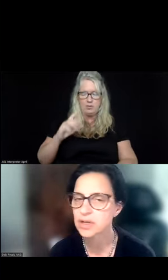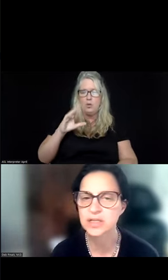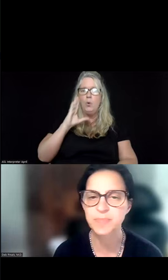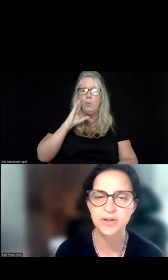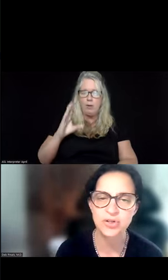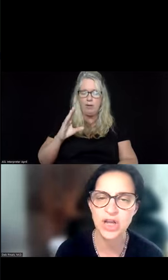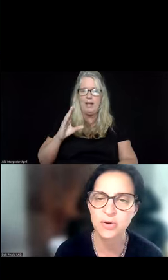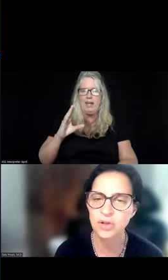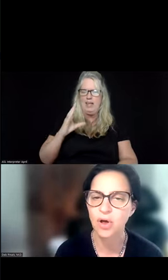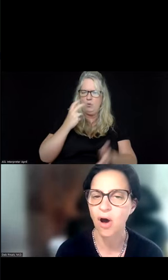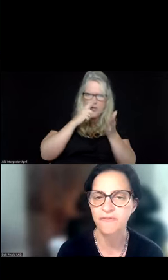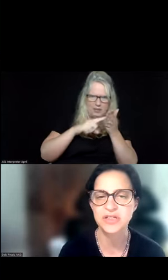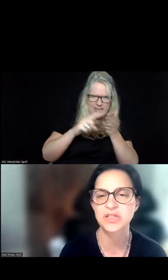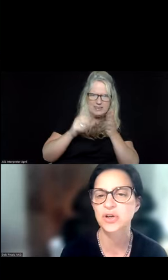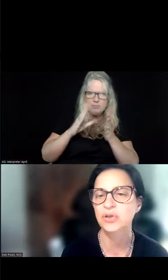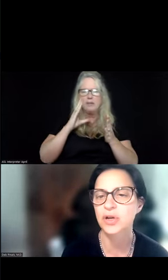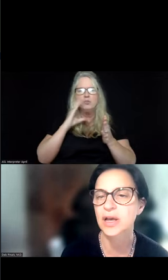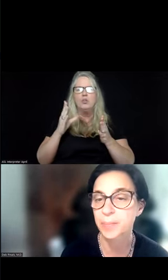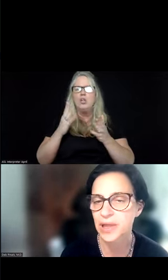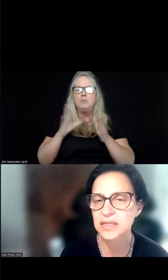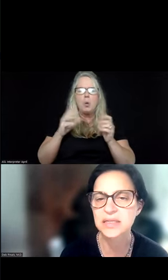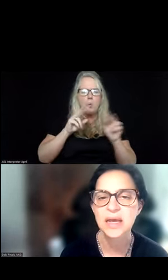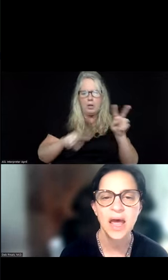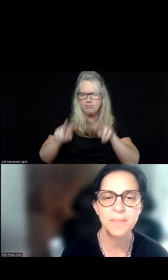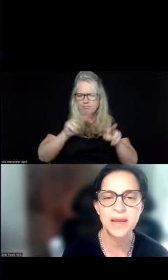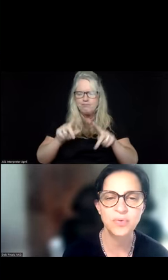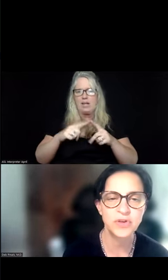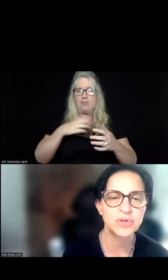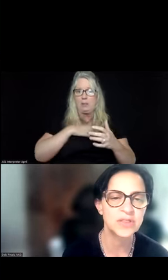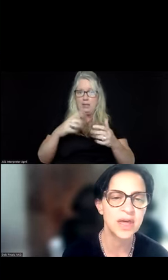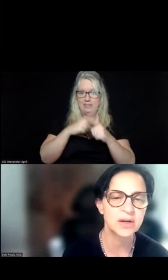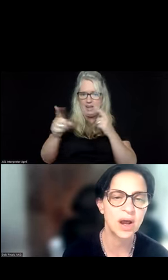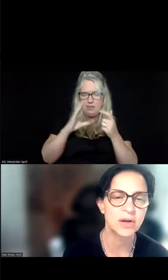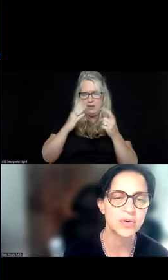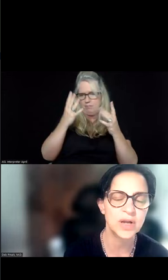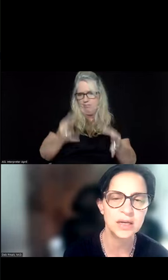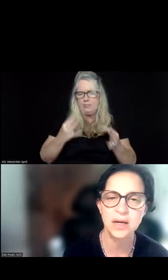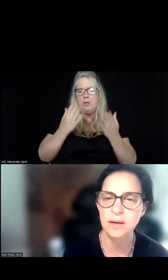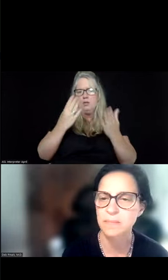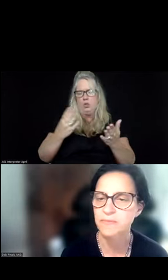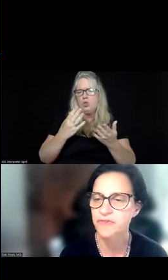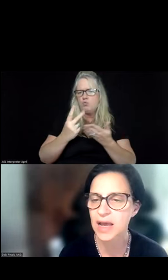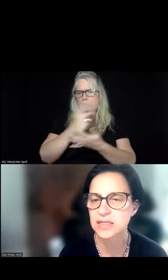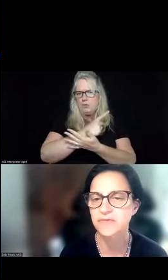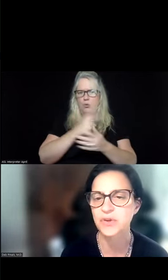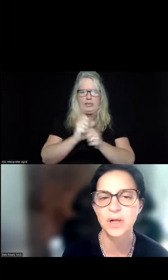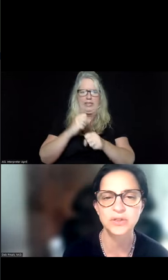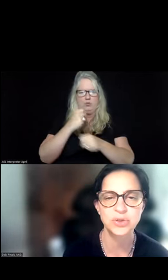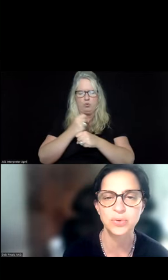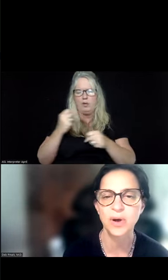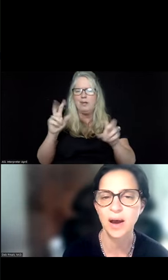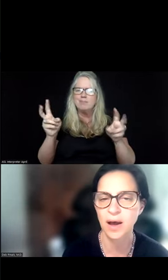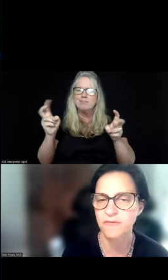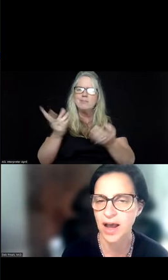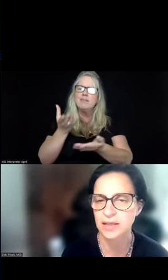the inspector general office that's going to look at complaints and make reviews and then create fines, if you will,